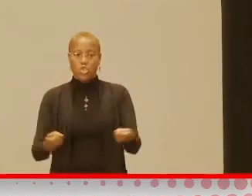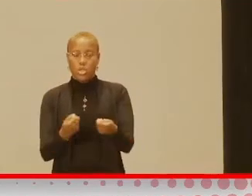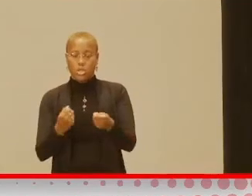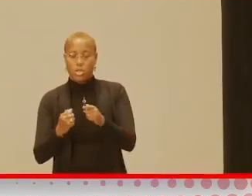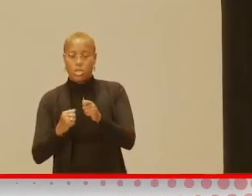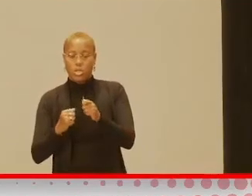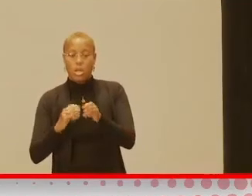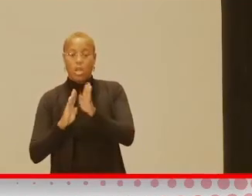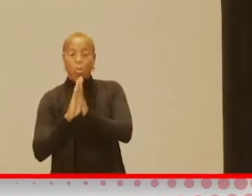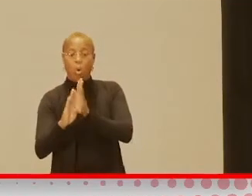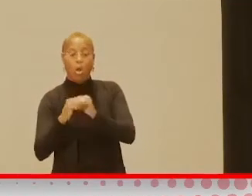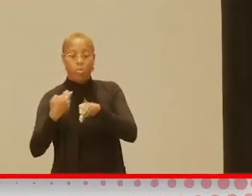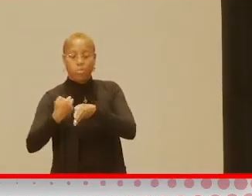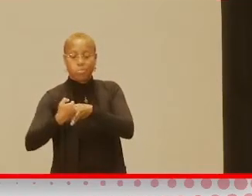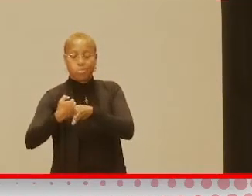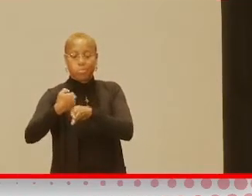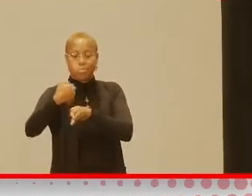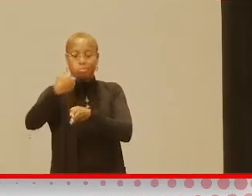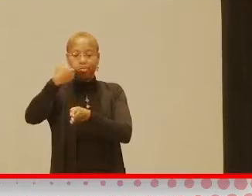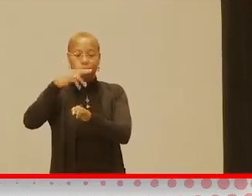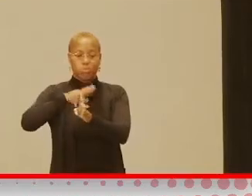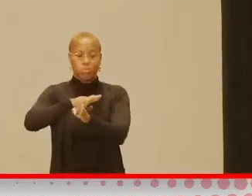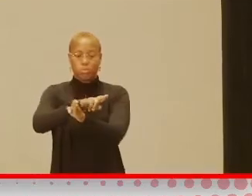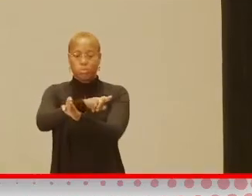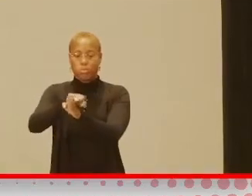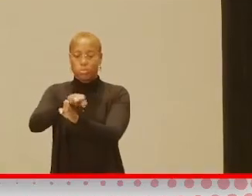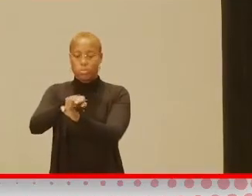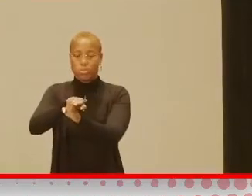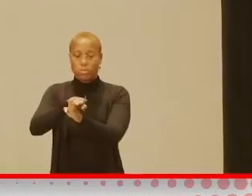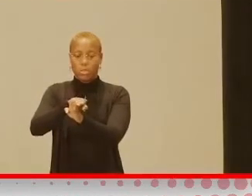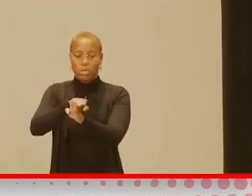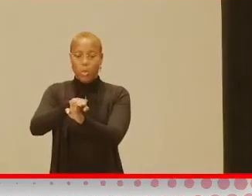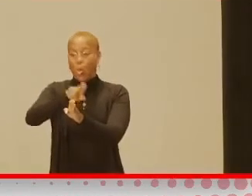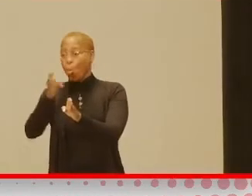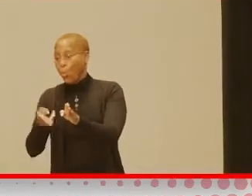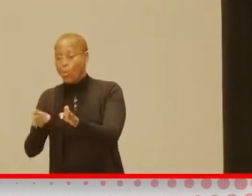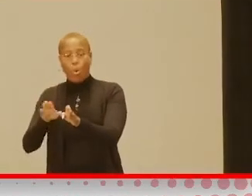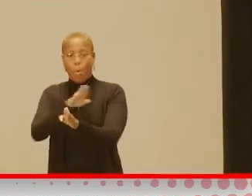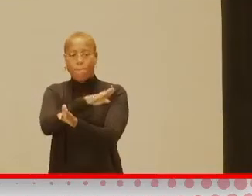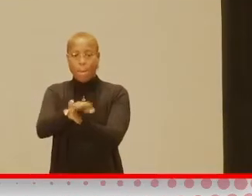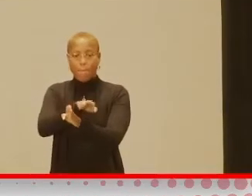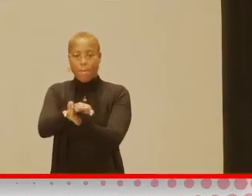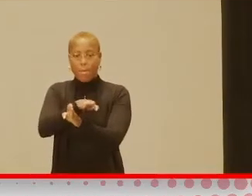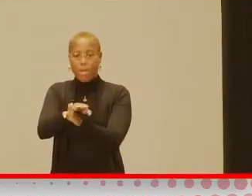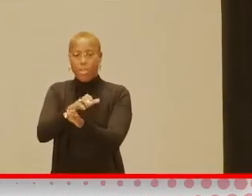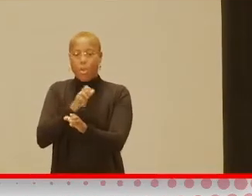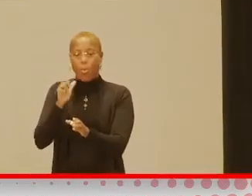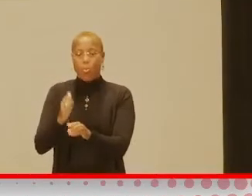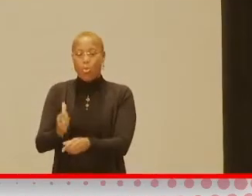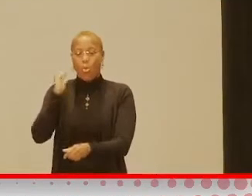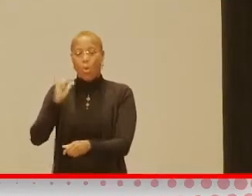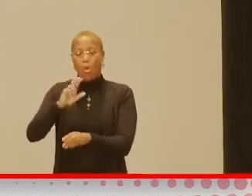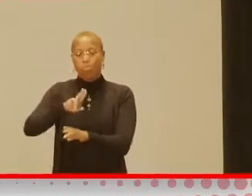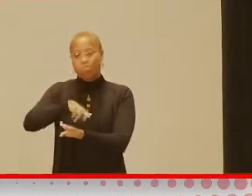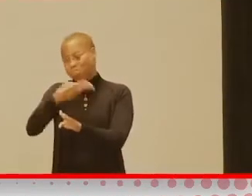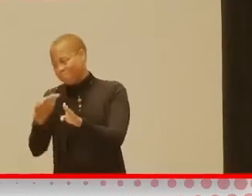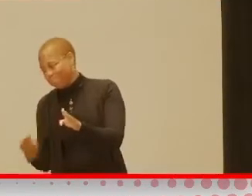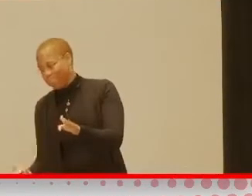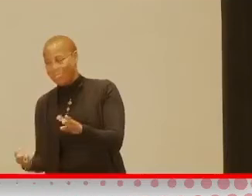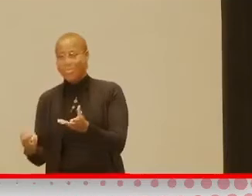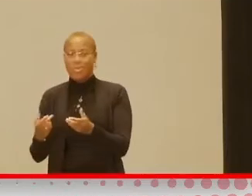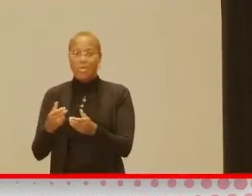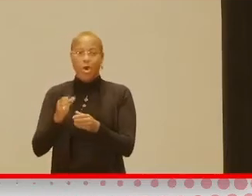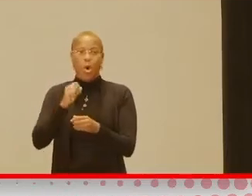pool noodles, if you will, just to give it a little speed bump, you know, so they won't roll over out of the bed, so.